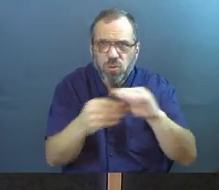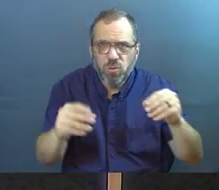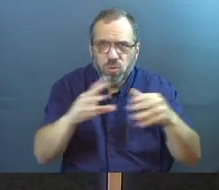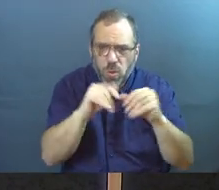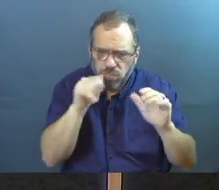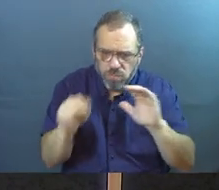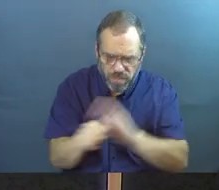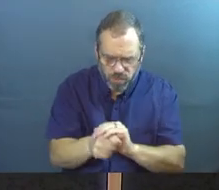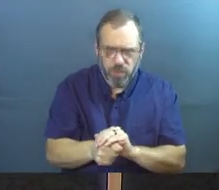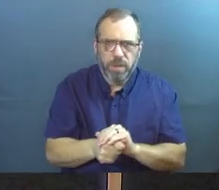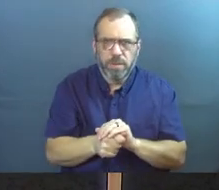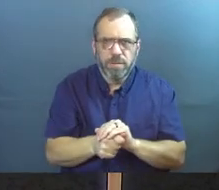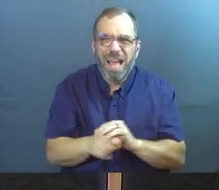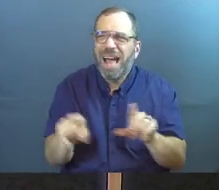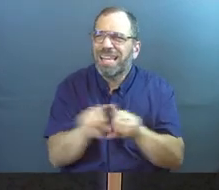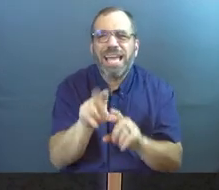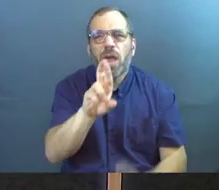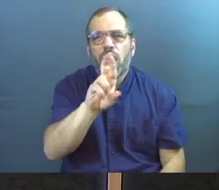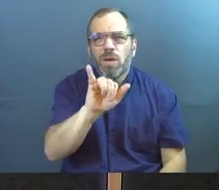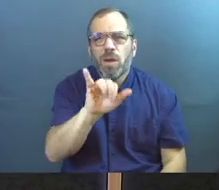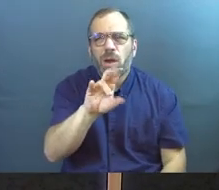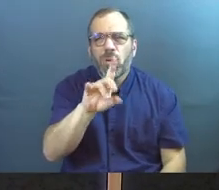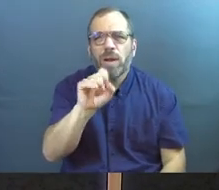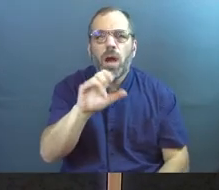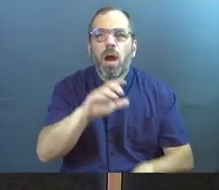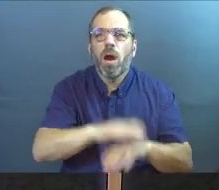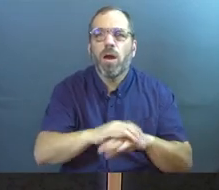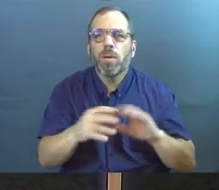in a mystery and a riddle intentionally.